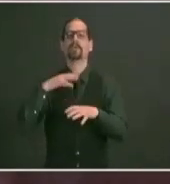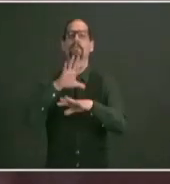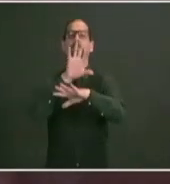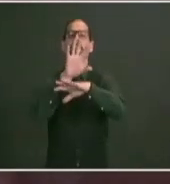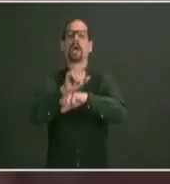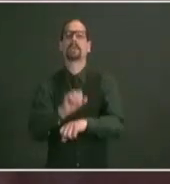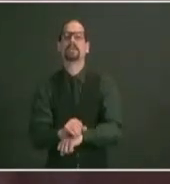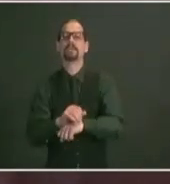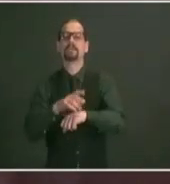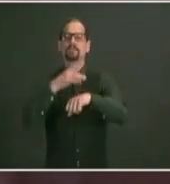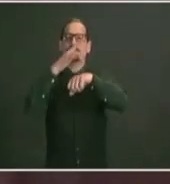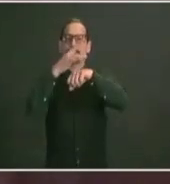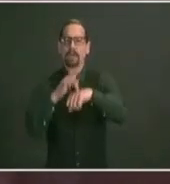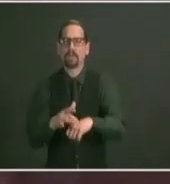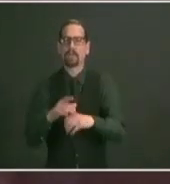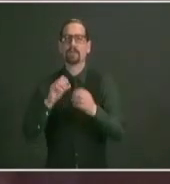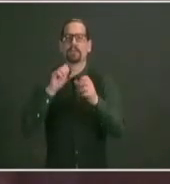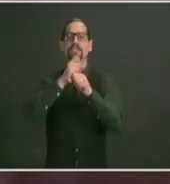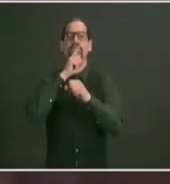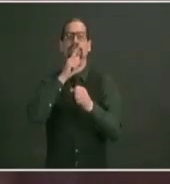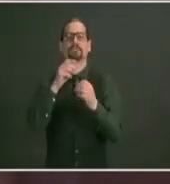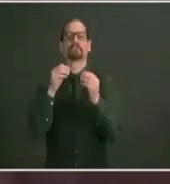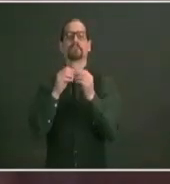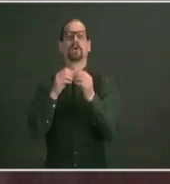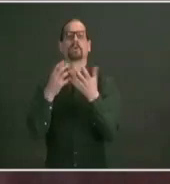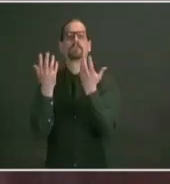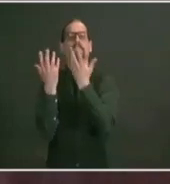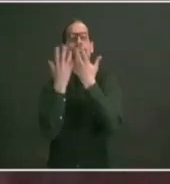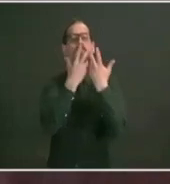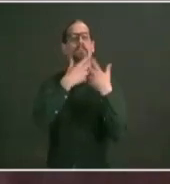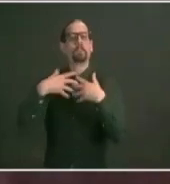alexander scott said supply increases are on the way